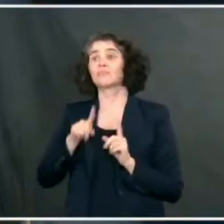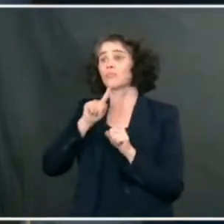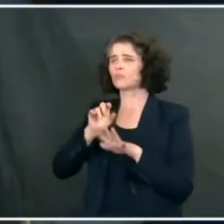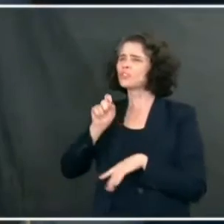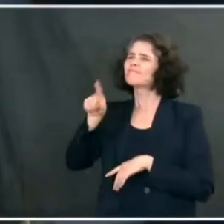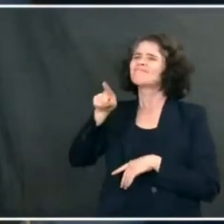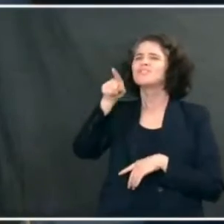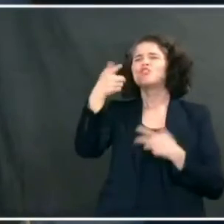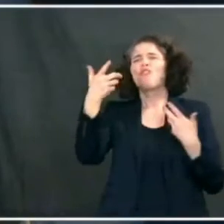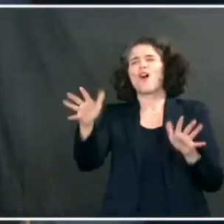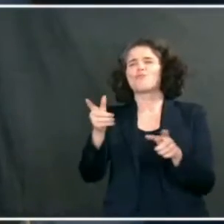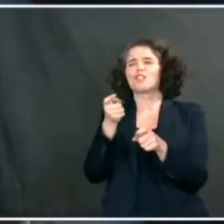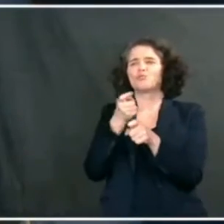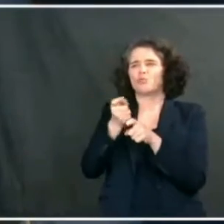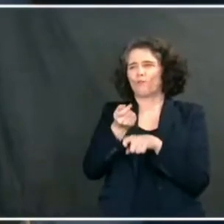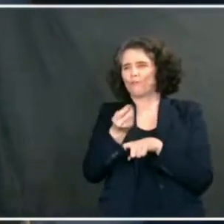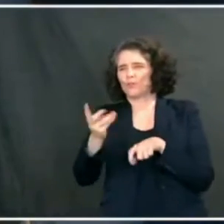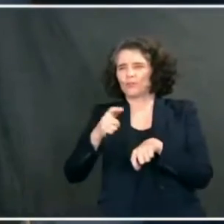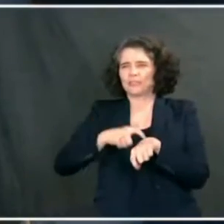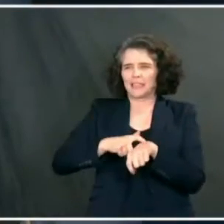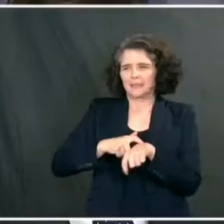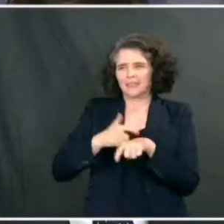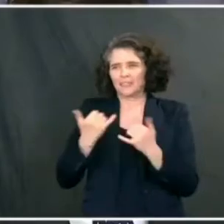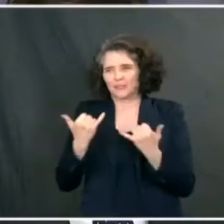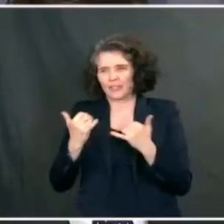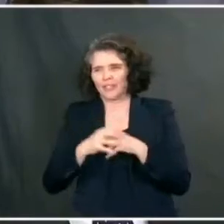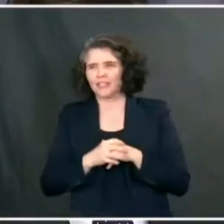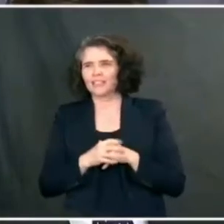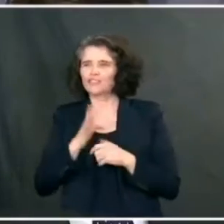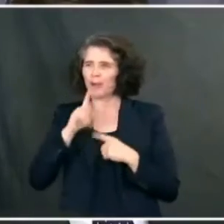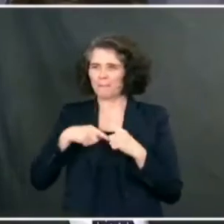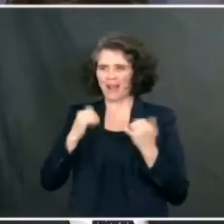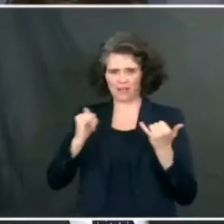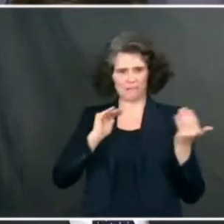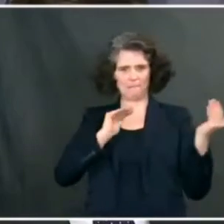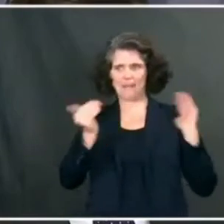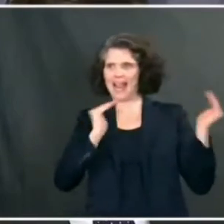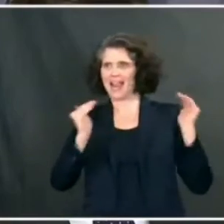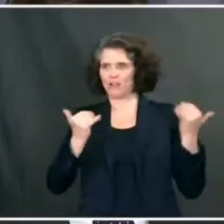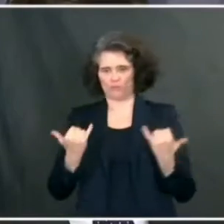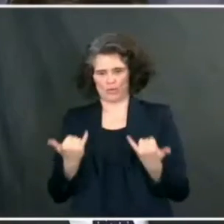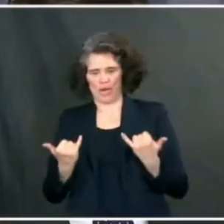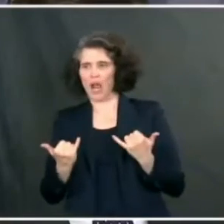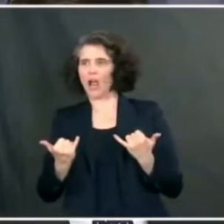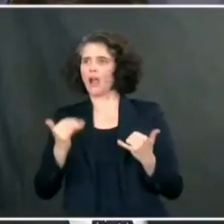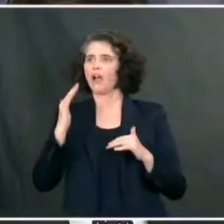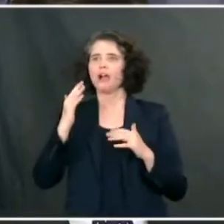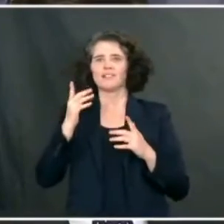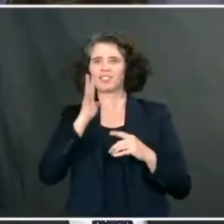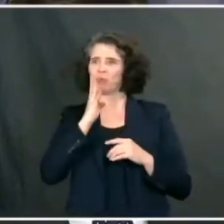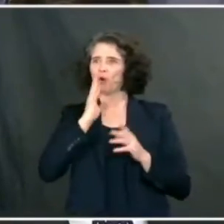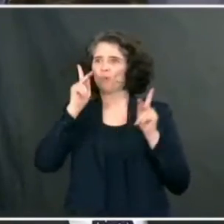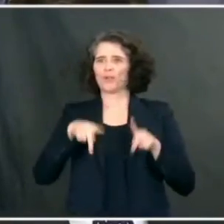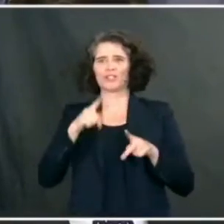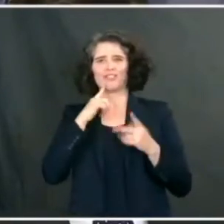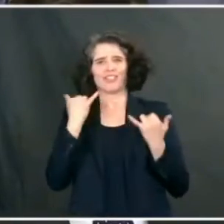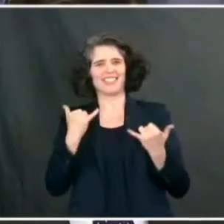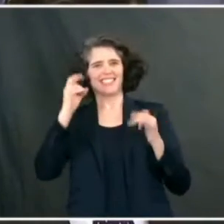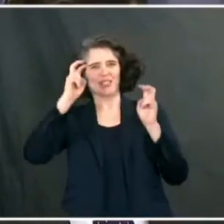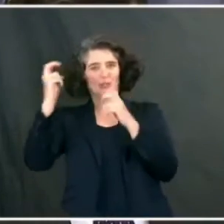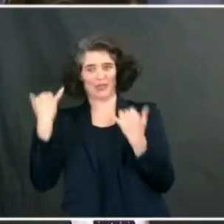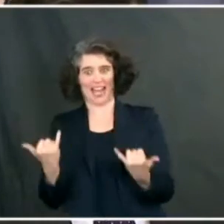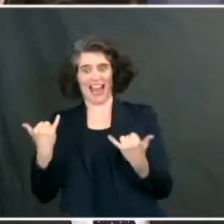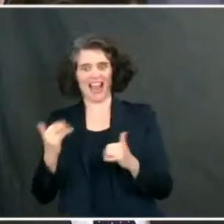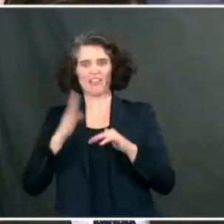today already about the difference that you feel in being kind of the spokesperson for this issue in this